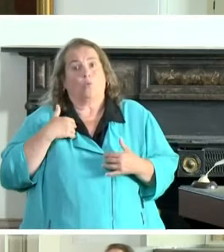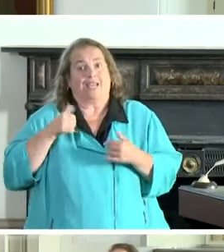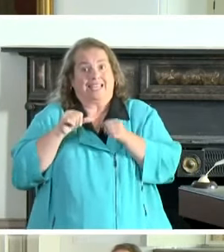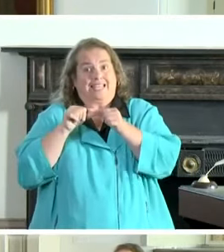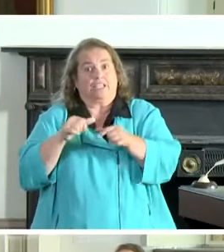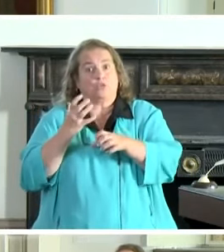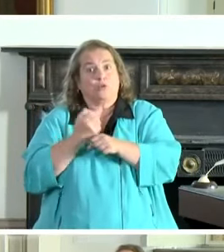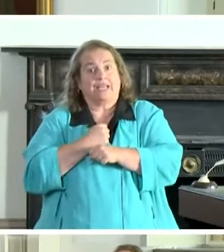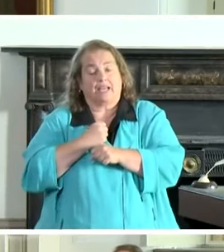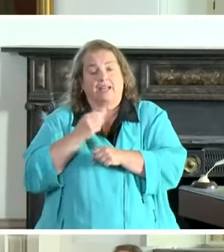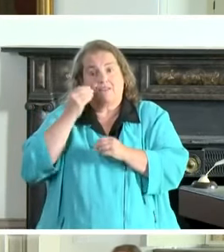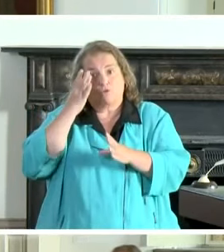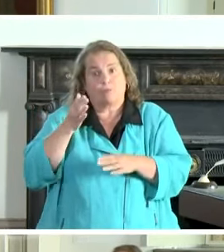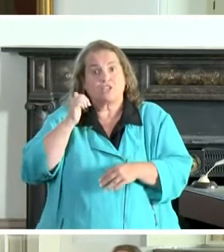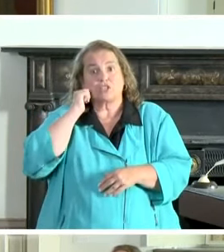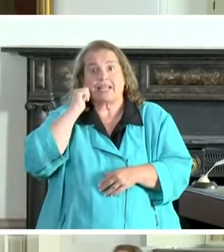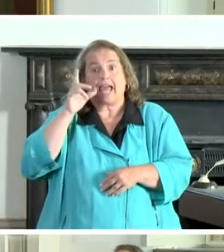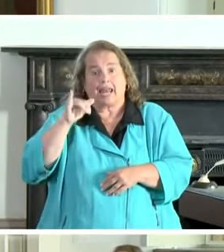Yes,